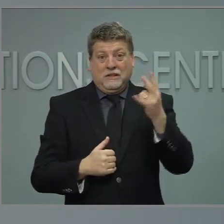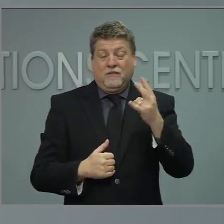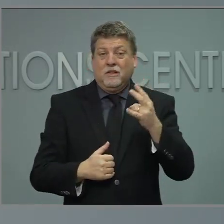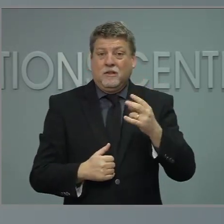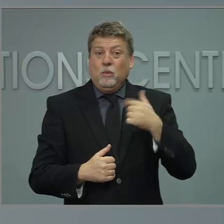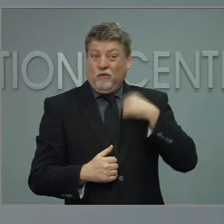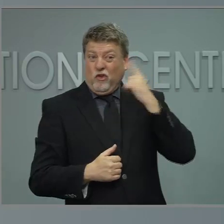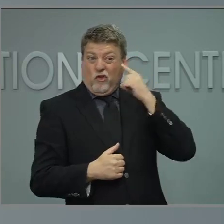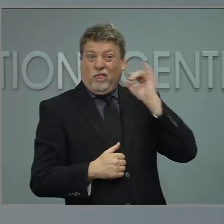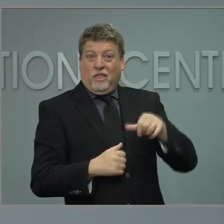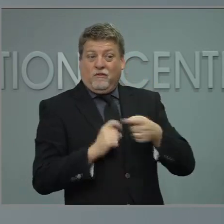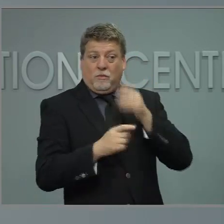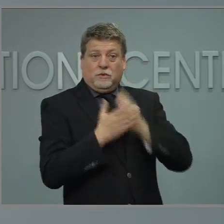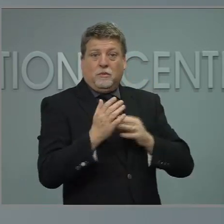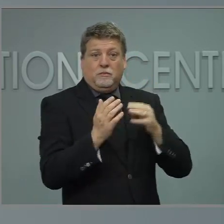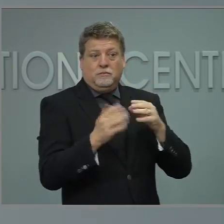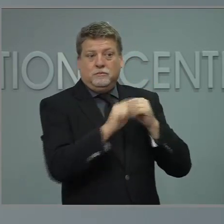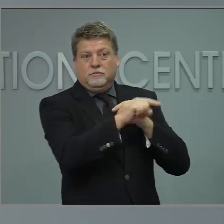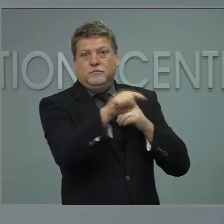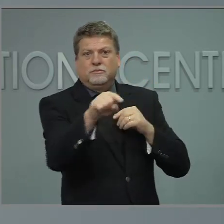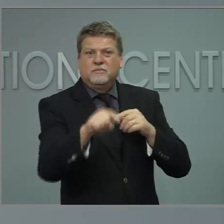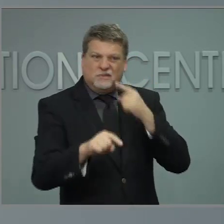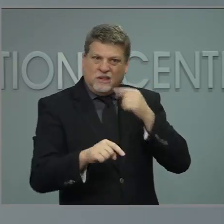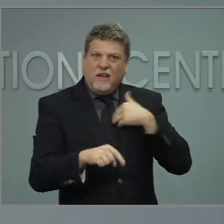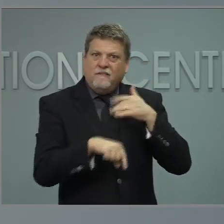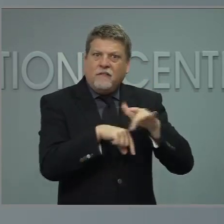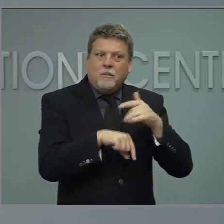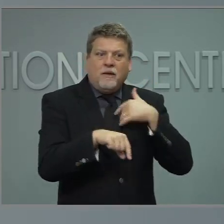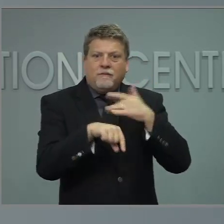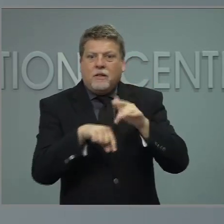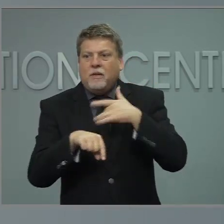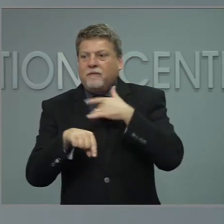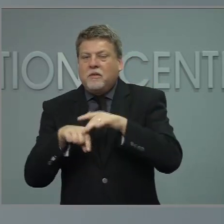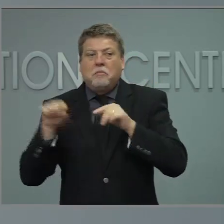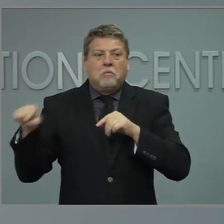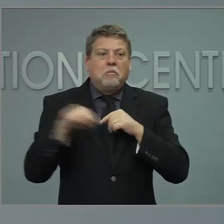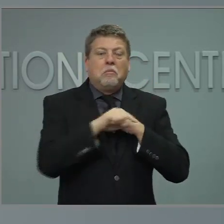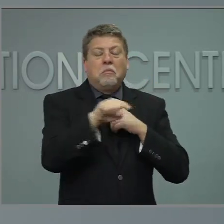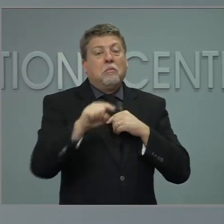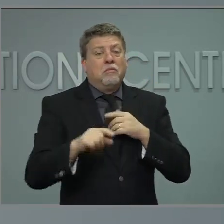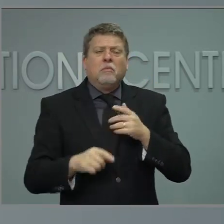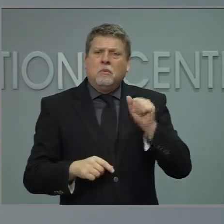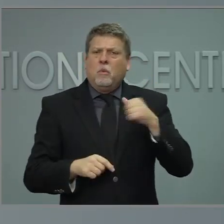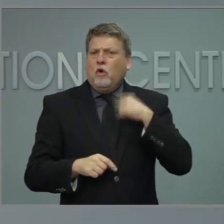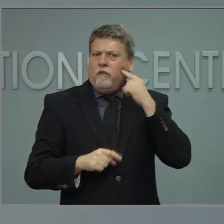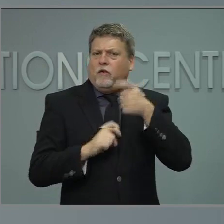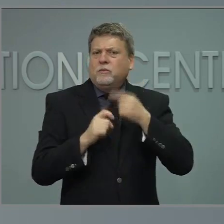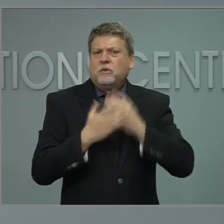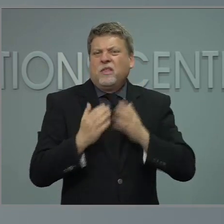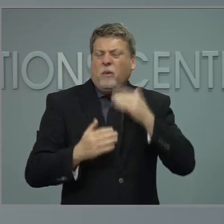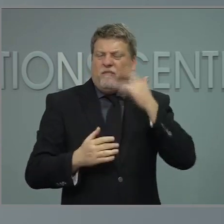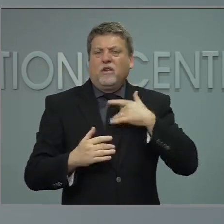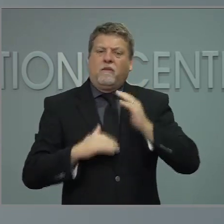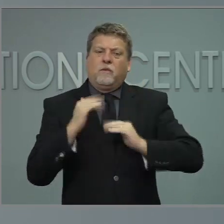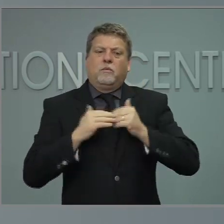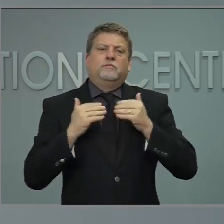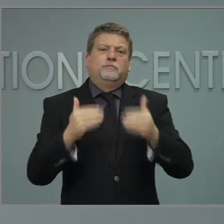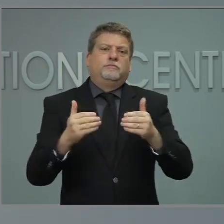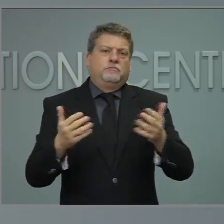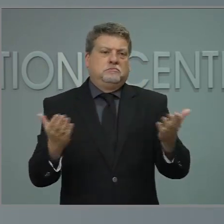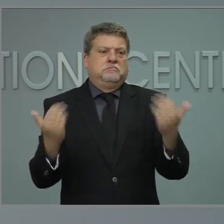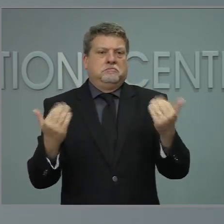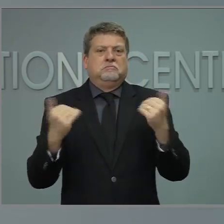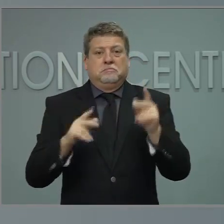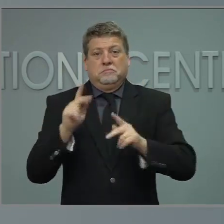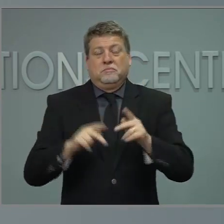use more people coming in for appointments. I think it's really important, though, that we have to continue to work hard to